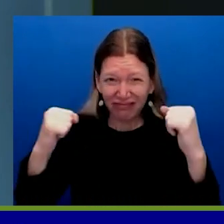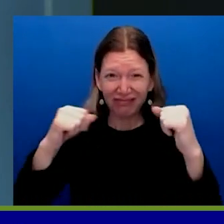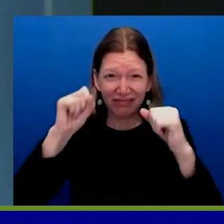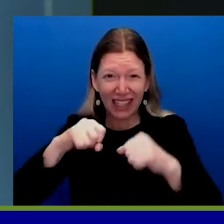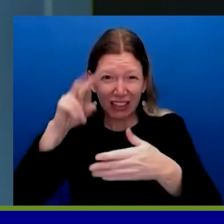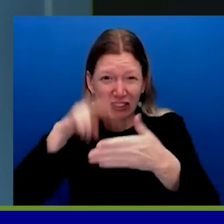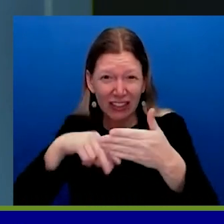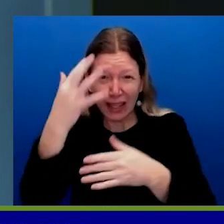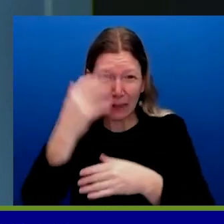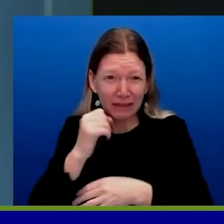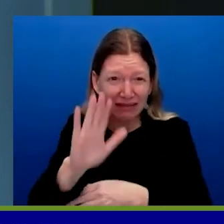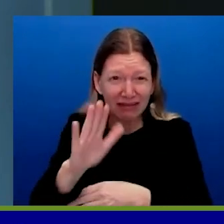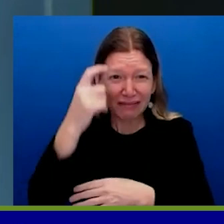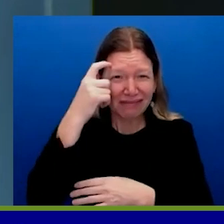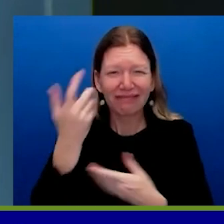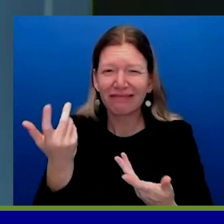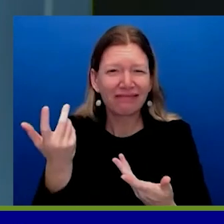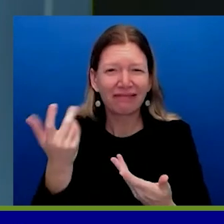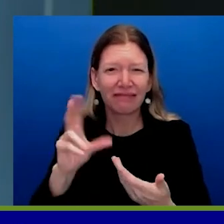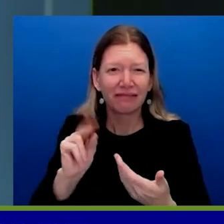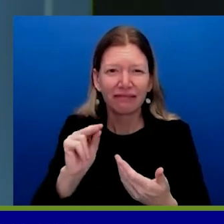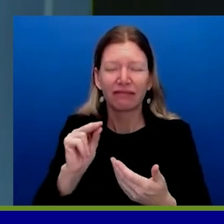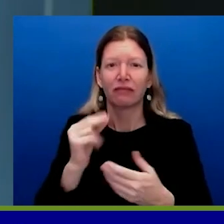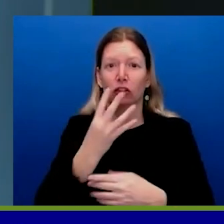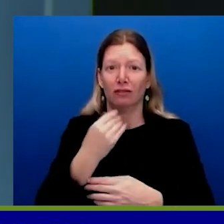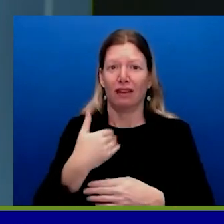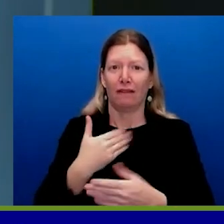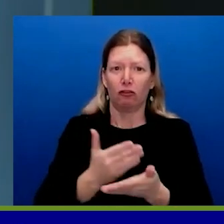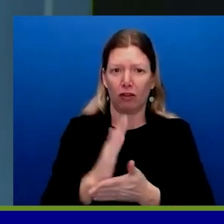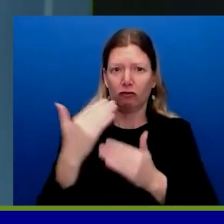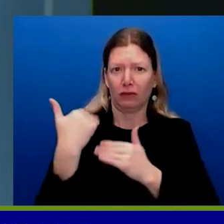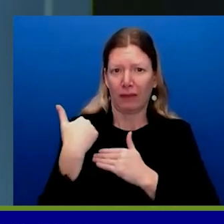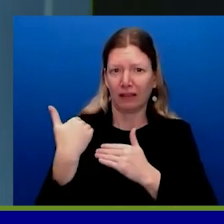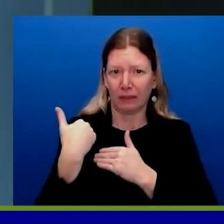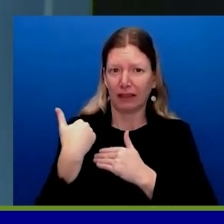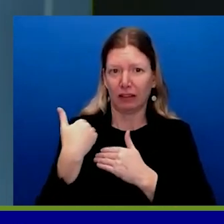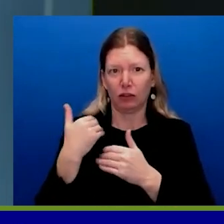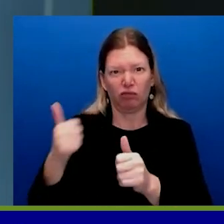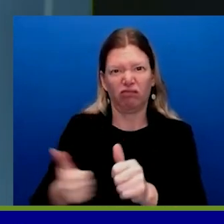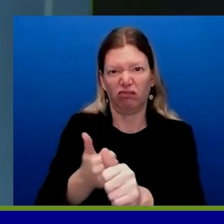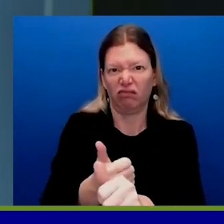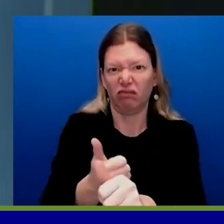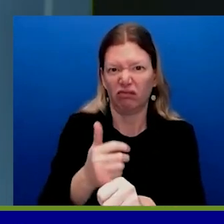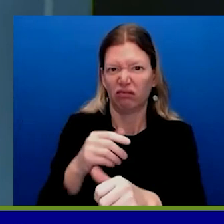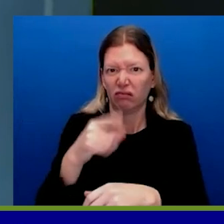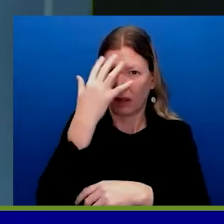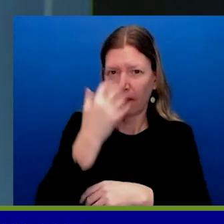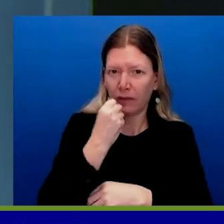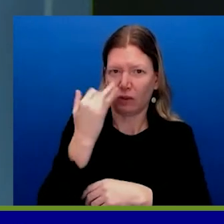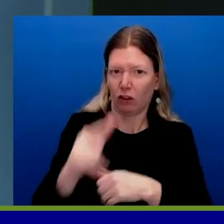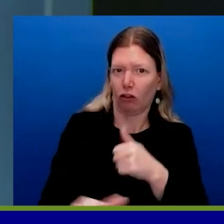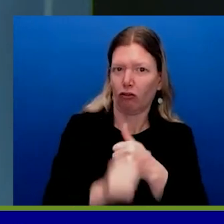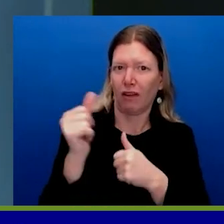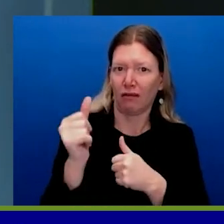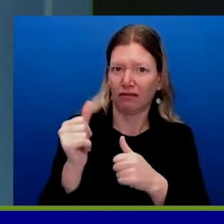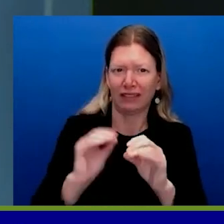a part of doing that, to go after their leadership, which they have done. And they have talked about the leadership that they have been able to take off the